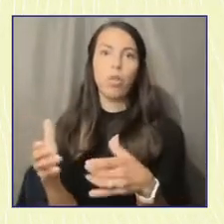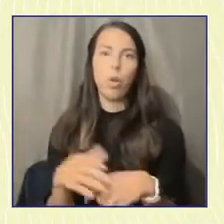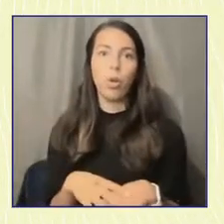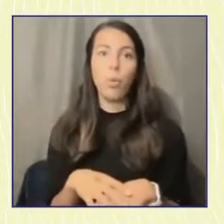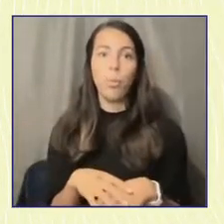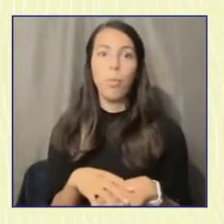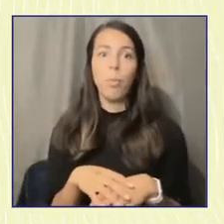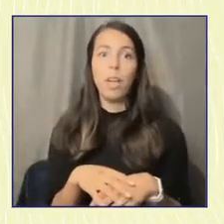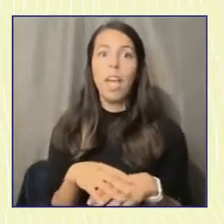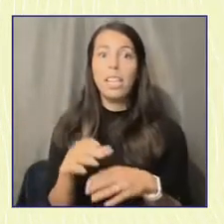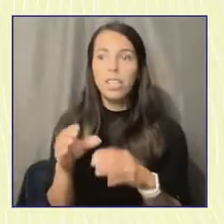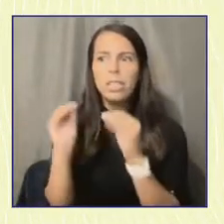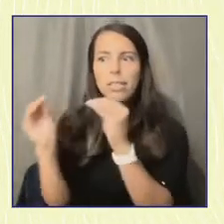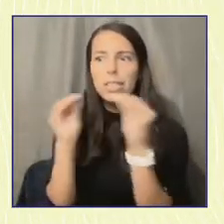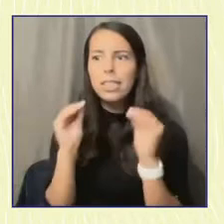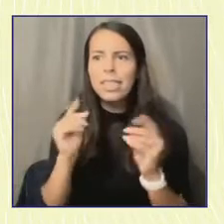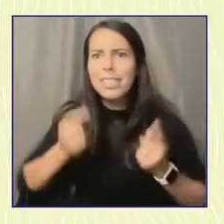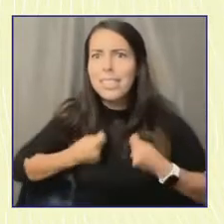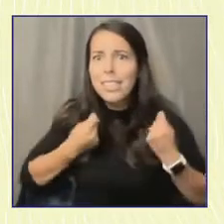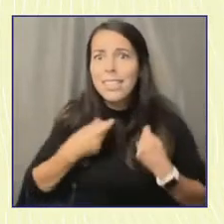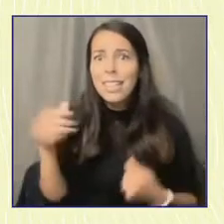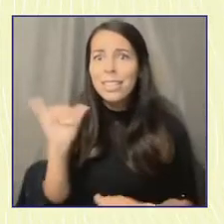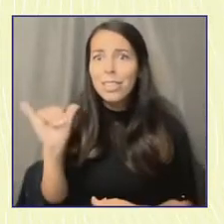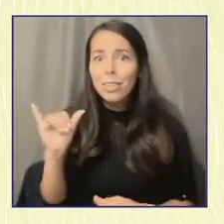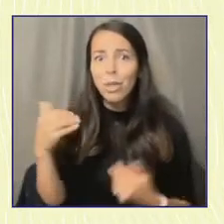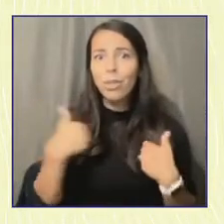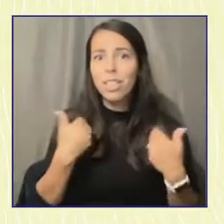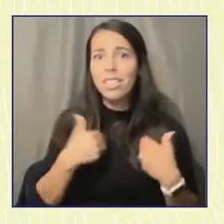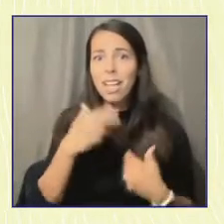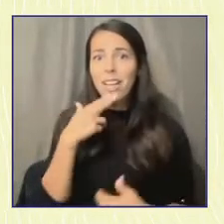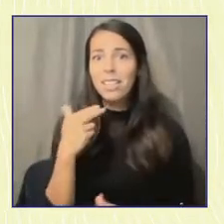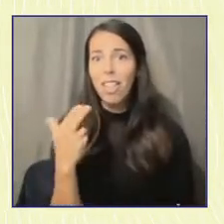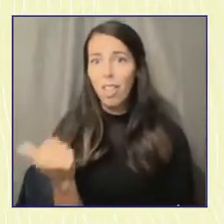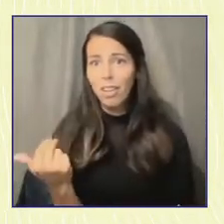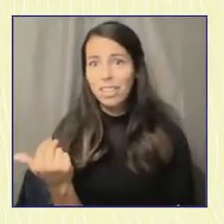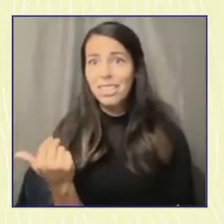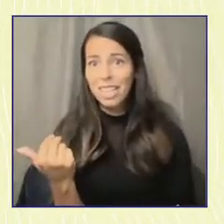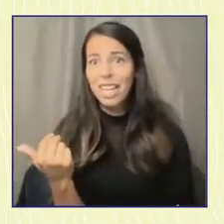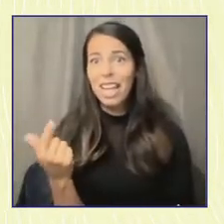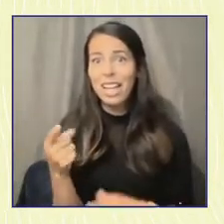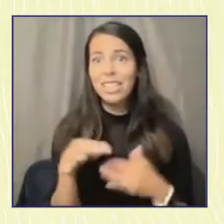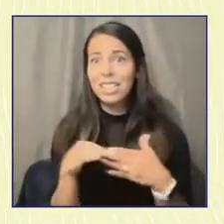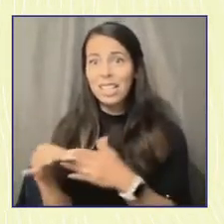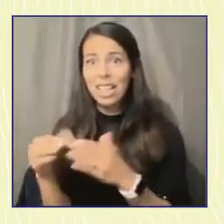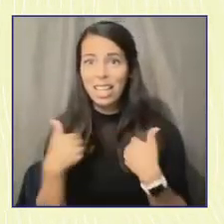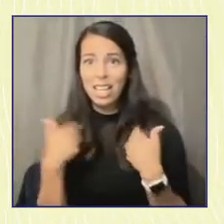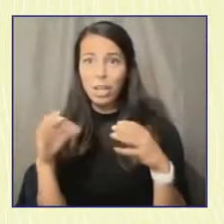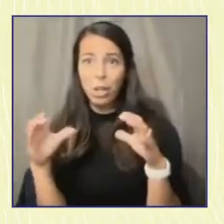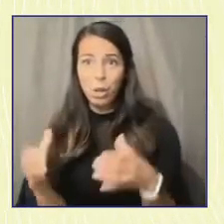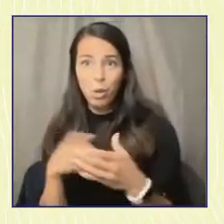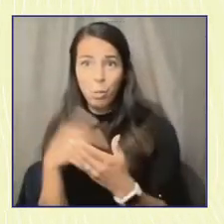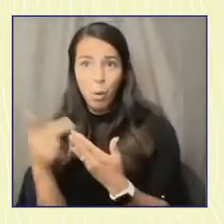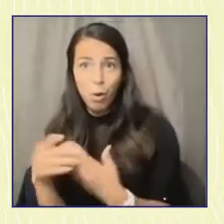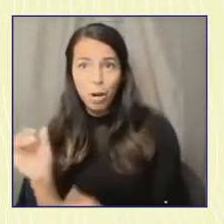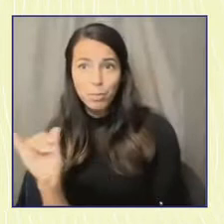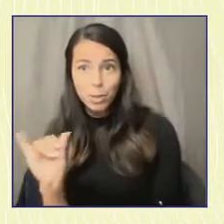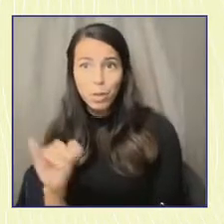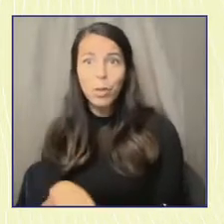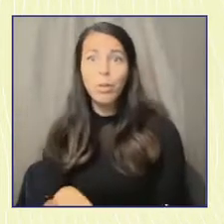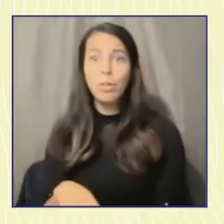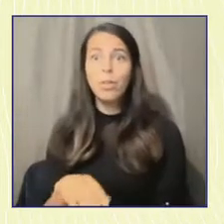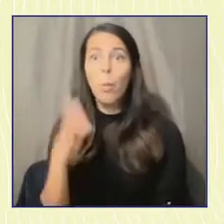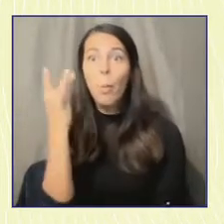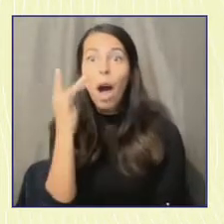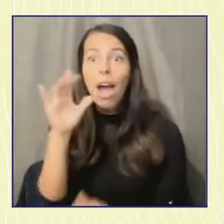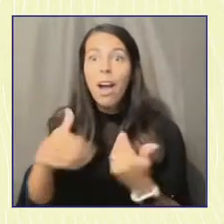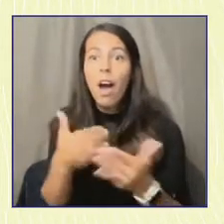through community engagement, advocacy training, and youth-led programs so all young people in Georgia can develop and